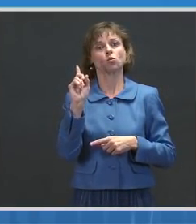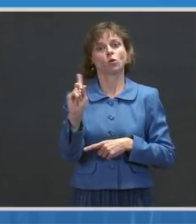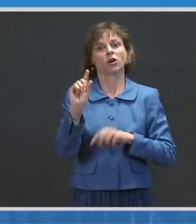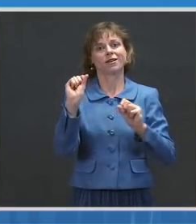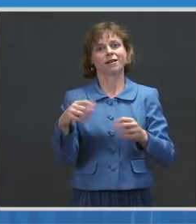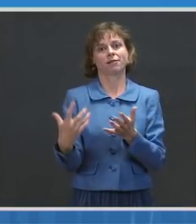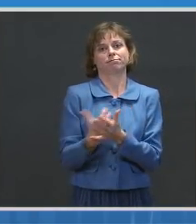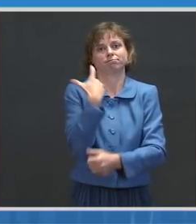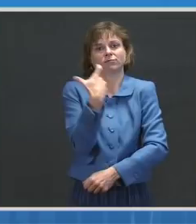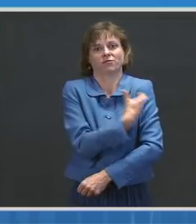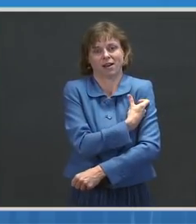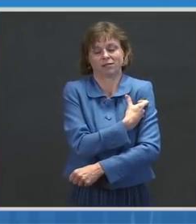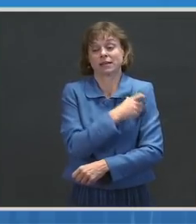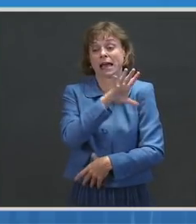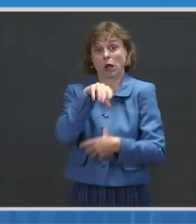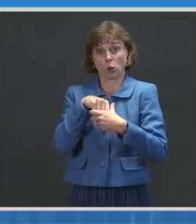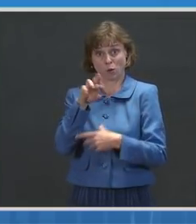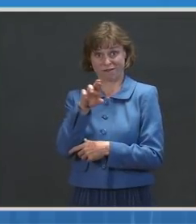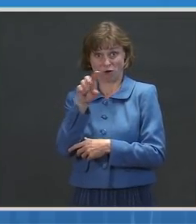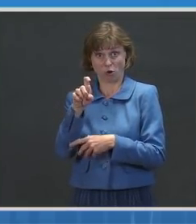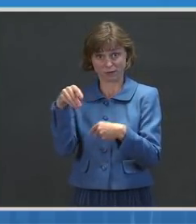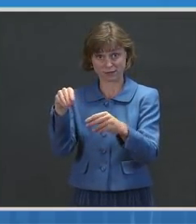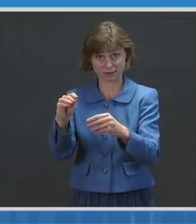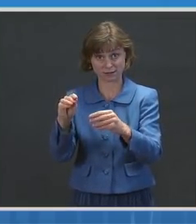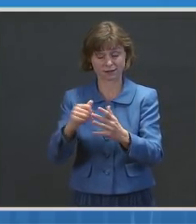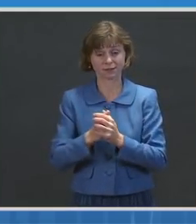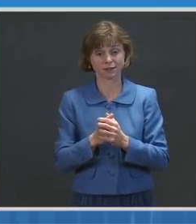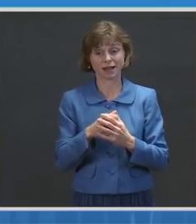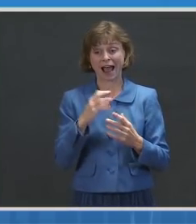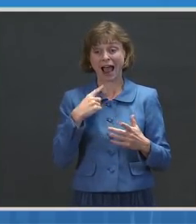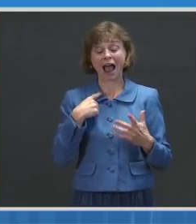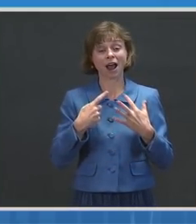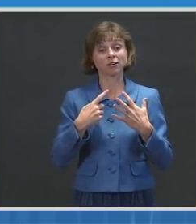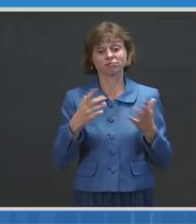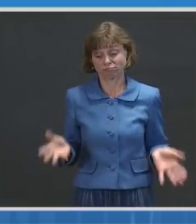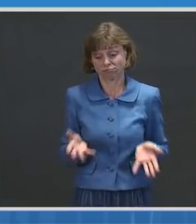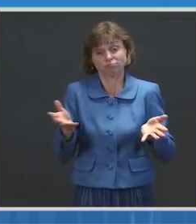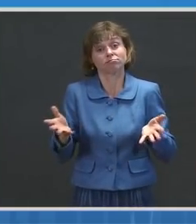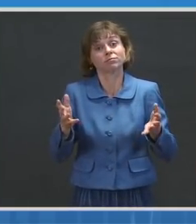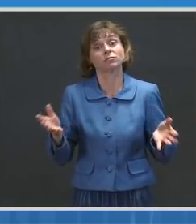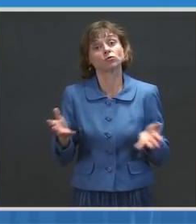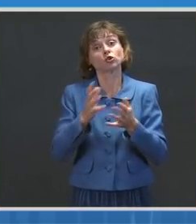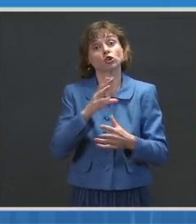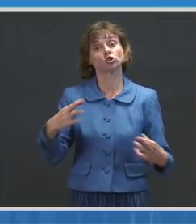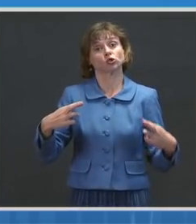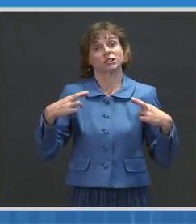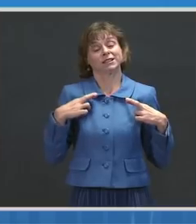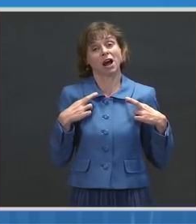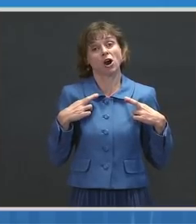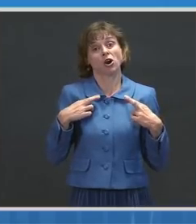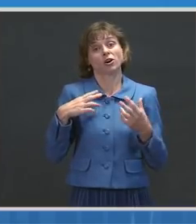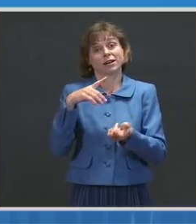and mobilize more vaccinators by allowing retired physicians and nurses and deploying the military.